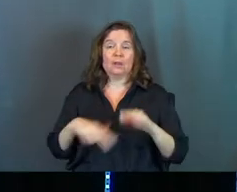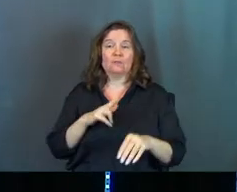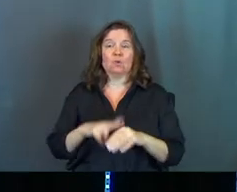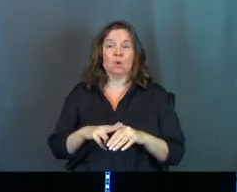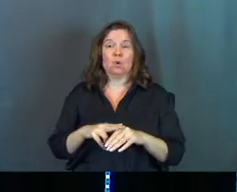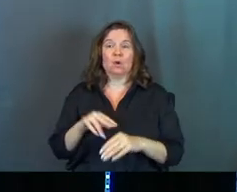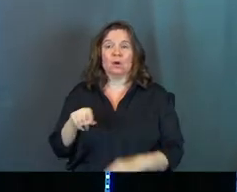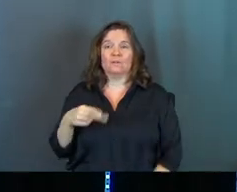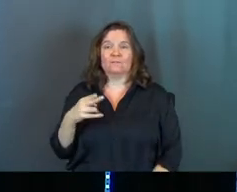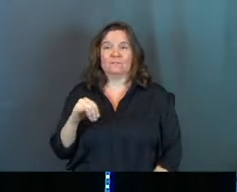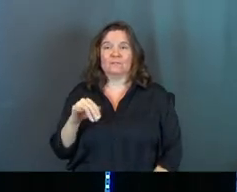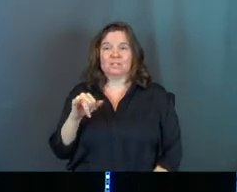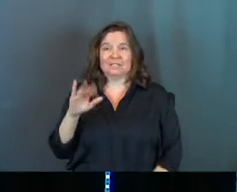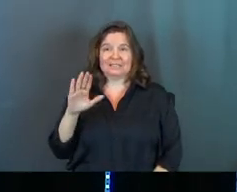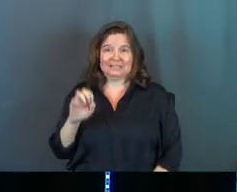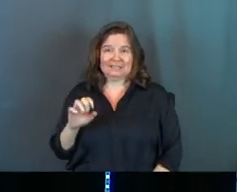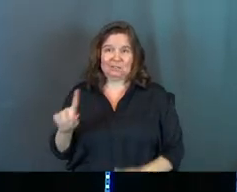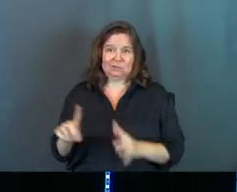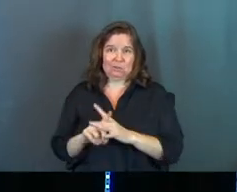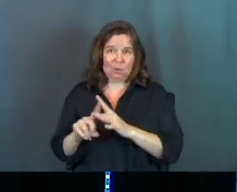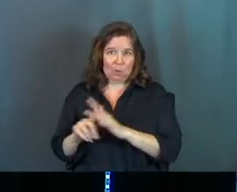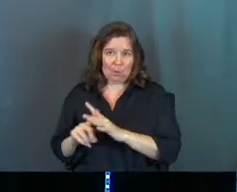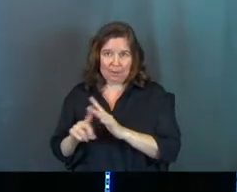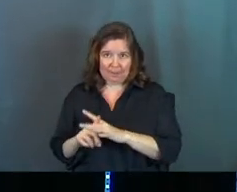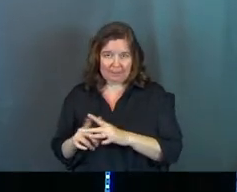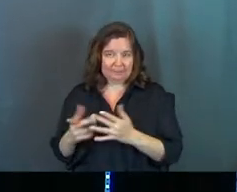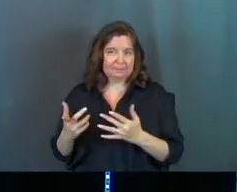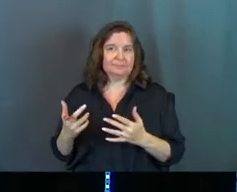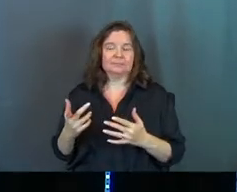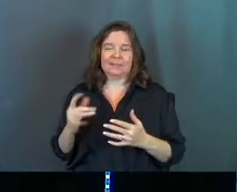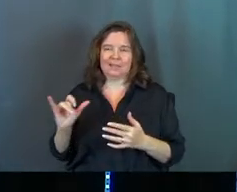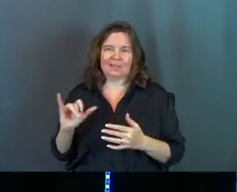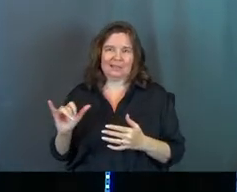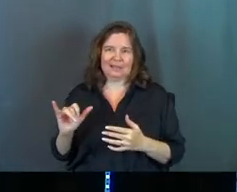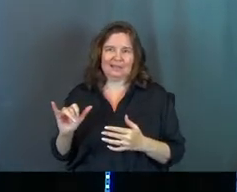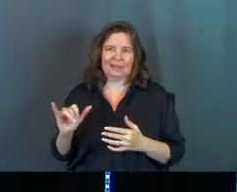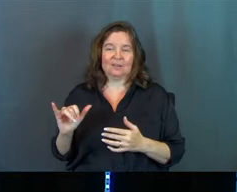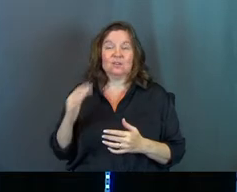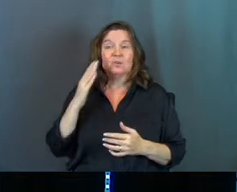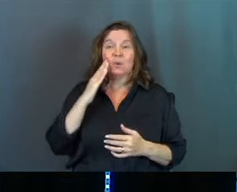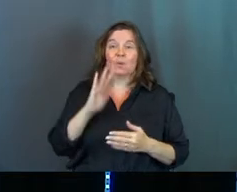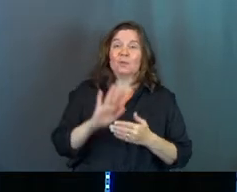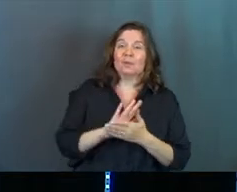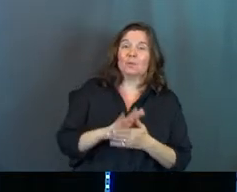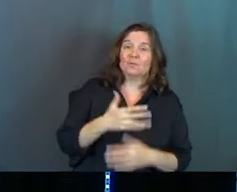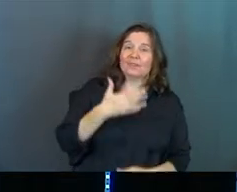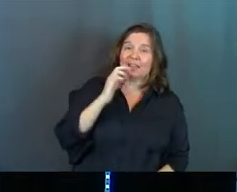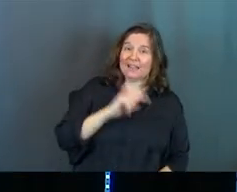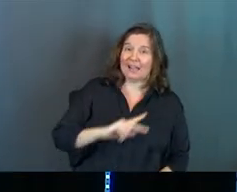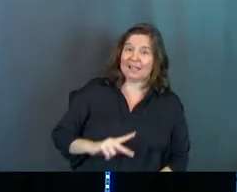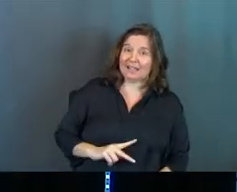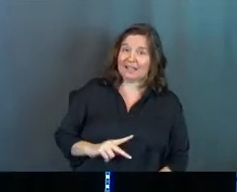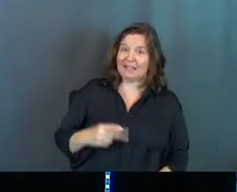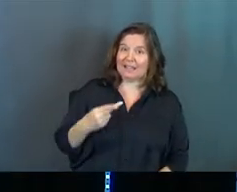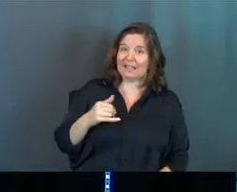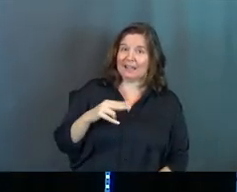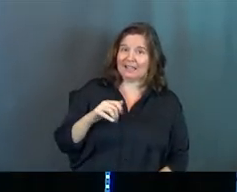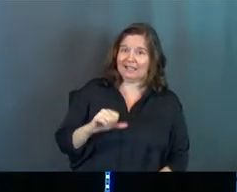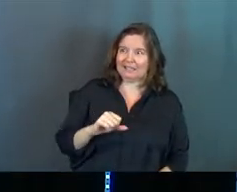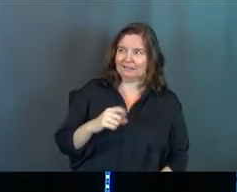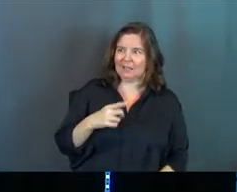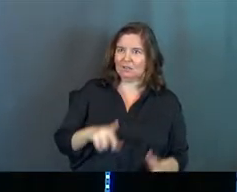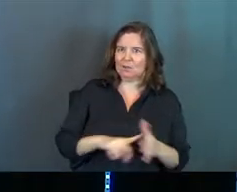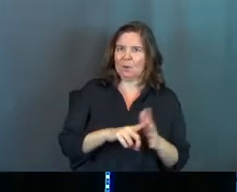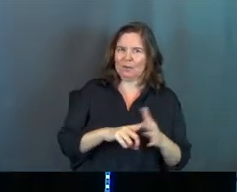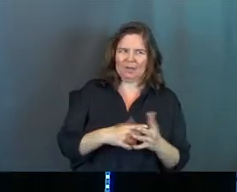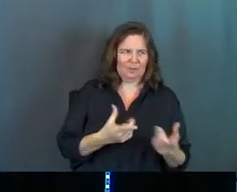of course, the Pharisees show up, just like every other moment in Jesus's life. You know, they're like the hyenas from Lion King, dude. They're just everywhere. You're like, what are you